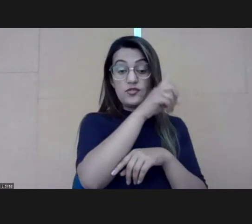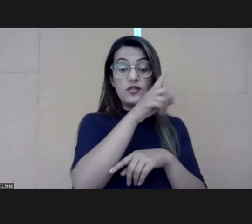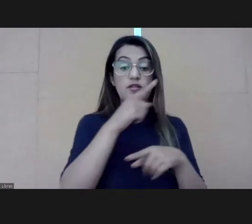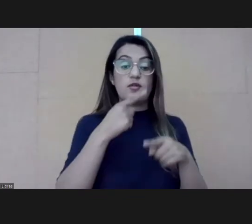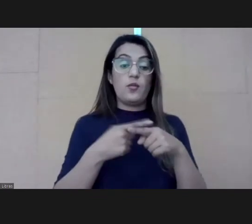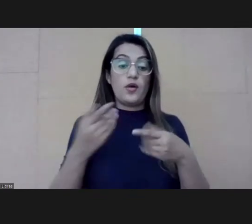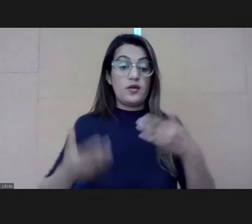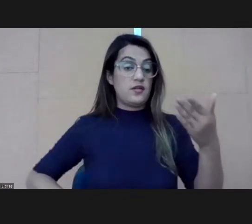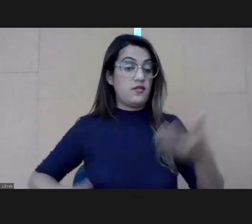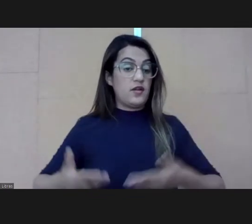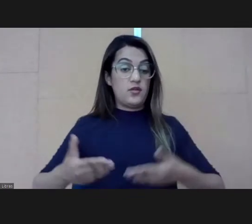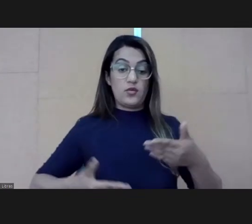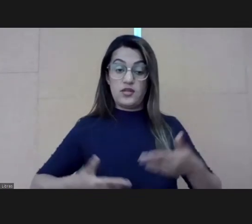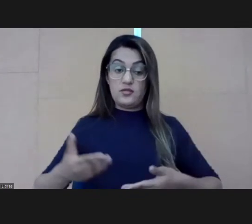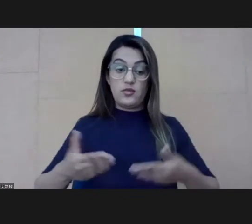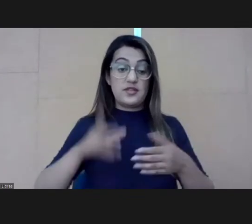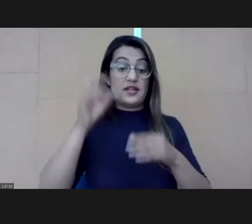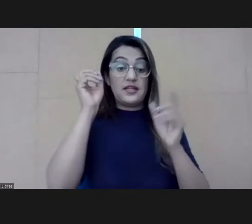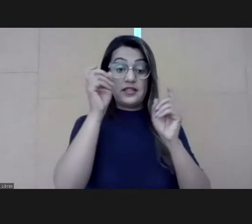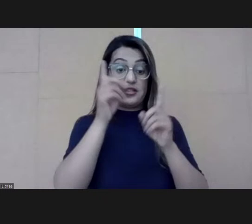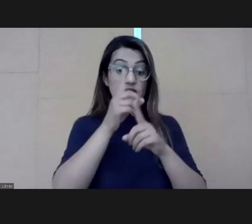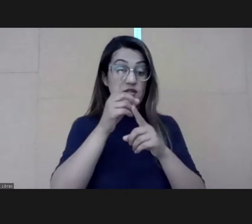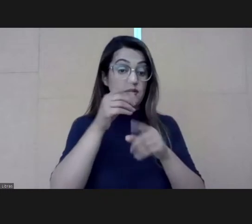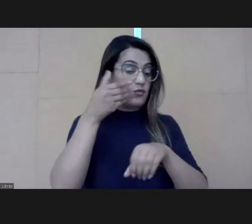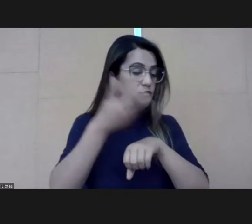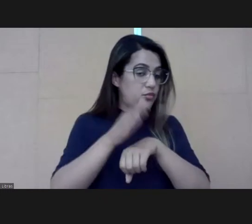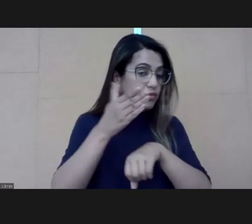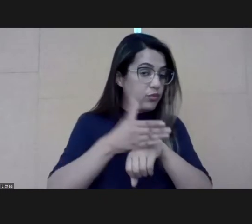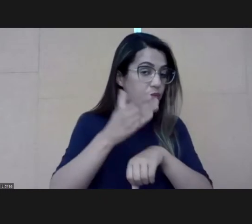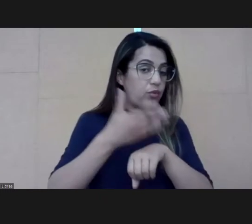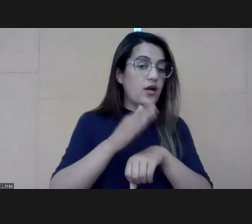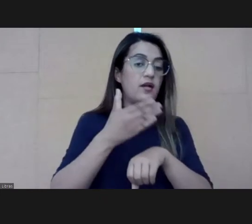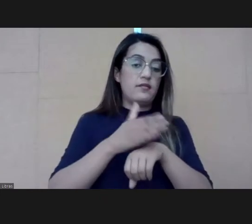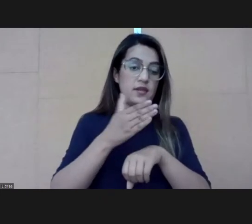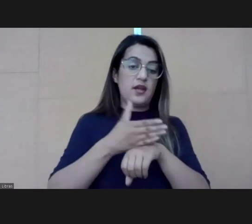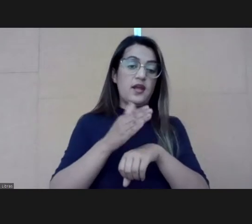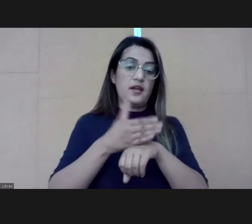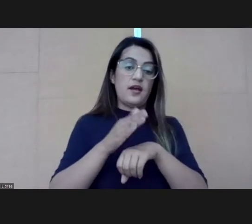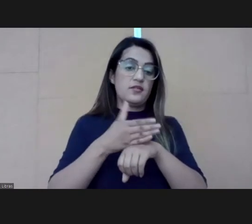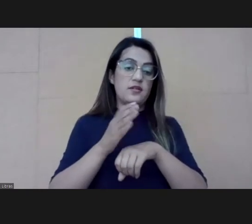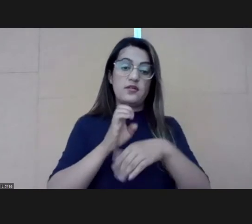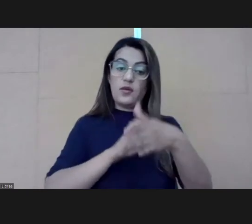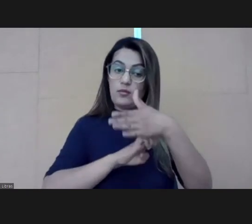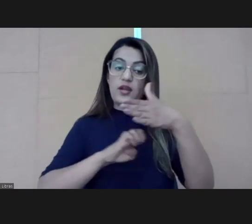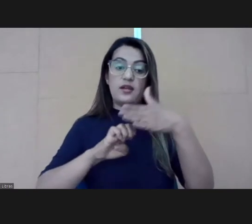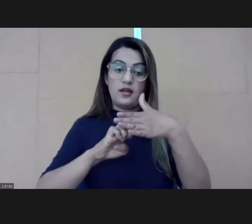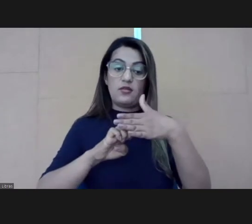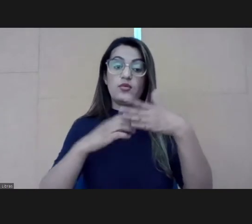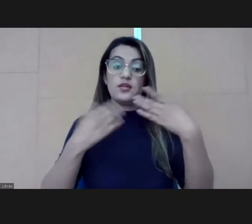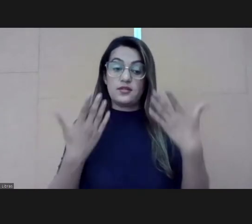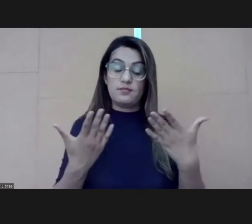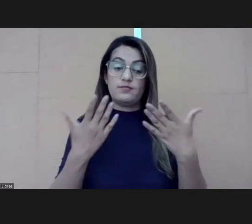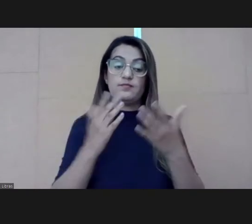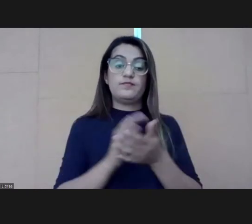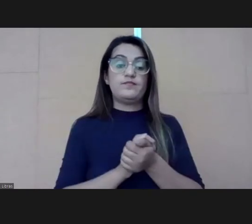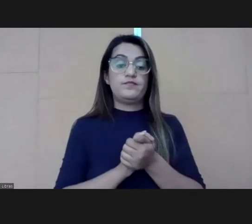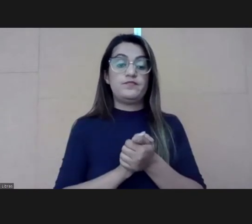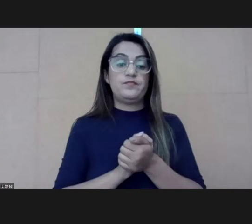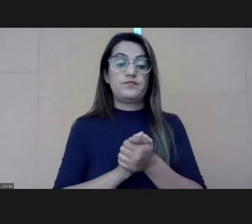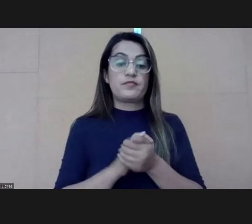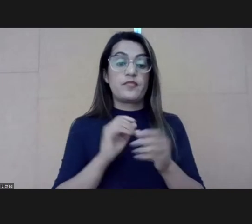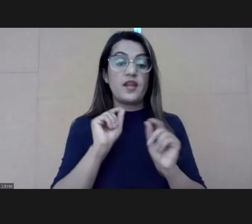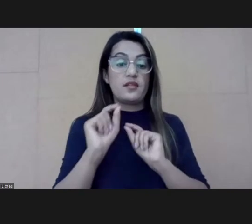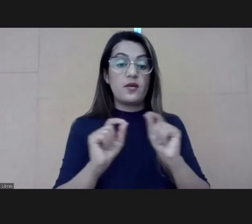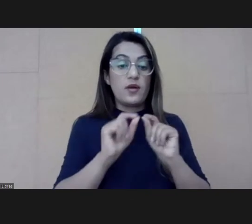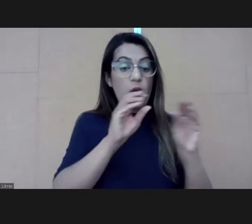startup or an entrepreneur is trained to be a vanguards, but we aren't. And so that is a big shift. And it requires us